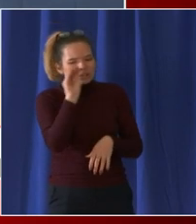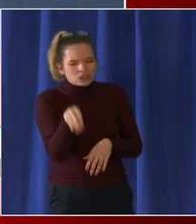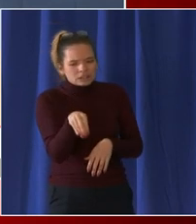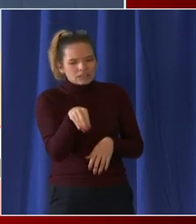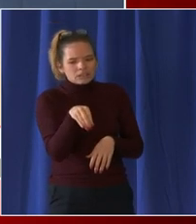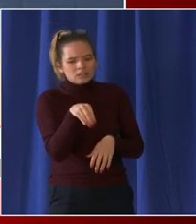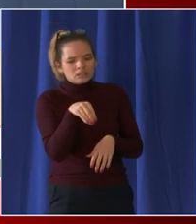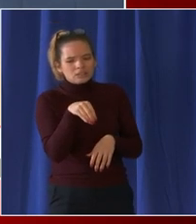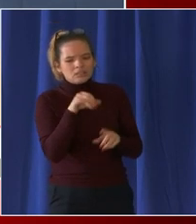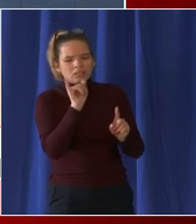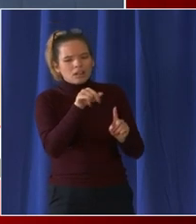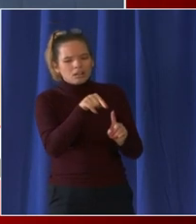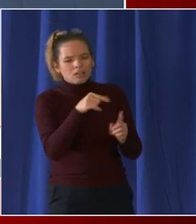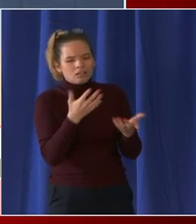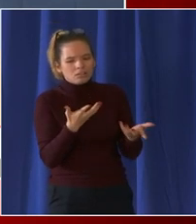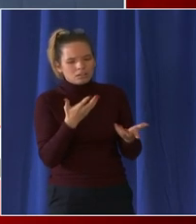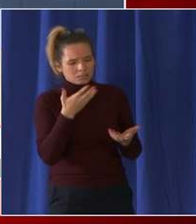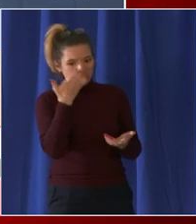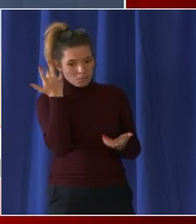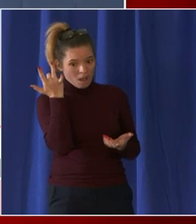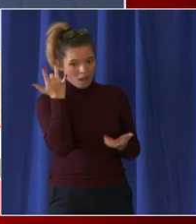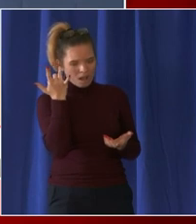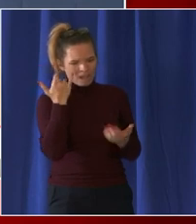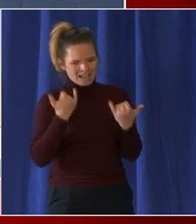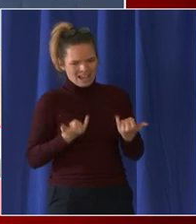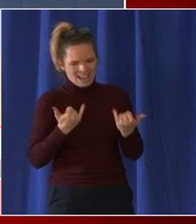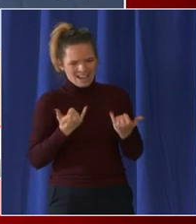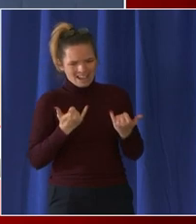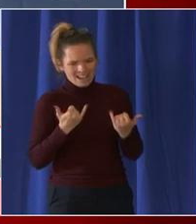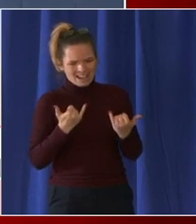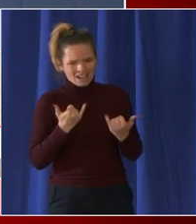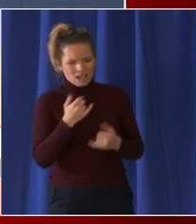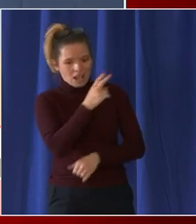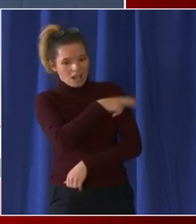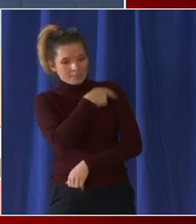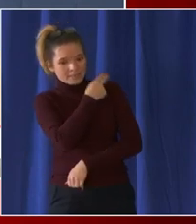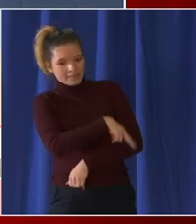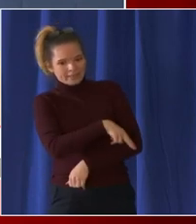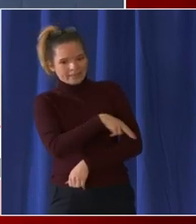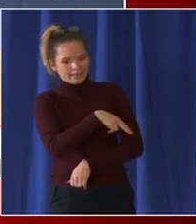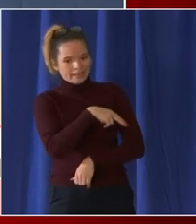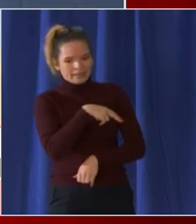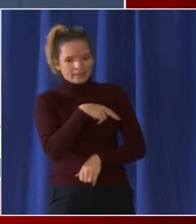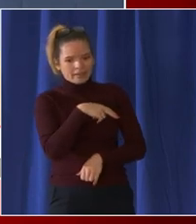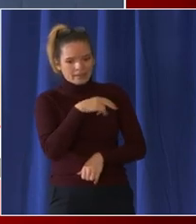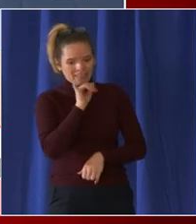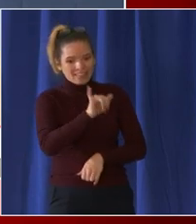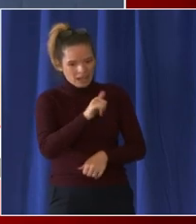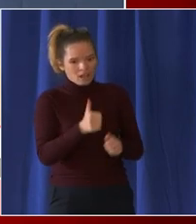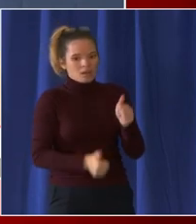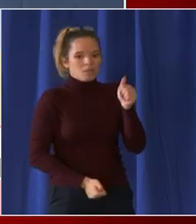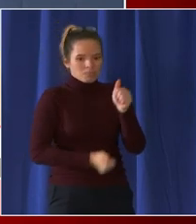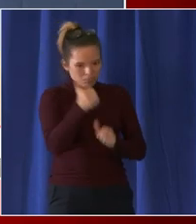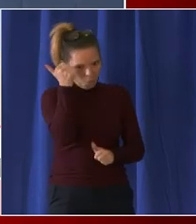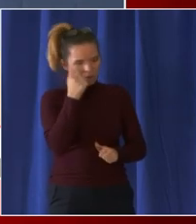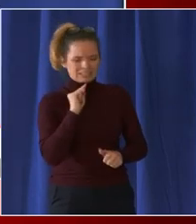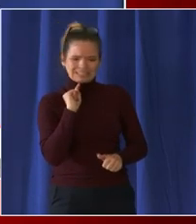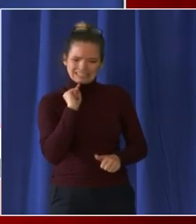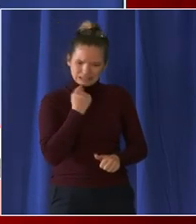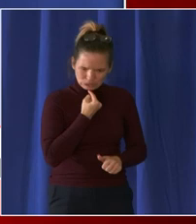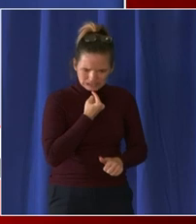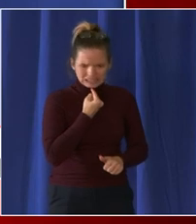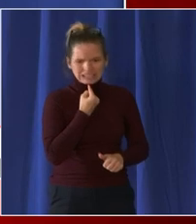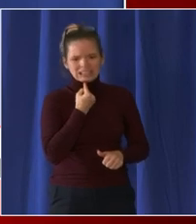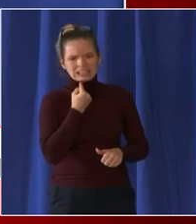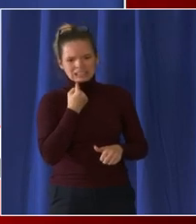of hospitalizations are the new peak now um but there doesn't seem to be much concerned over hitting a hospitalization